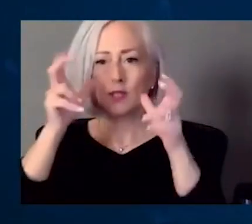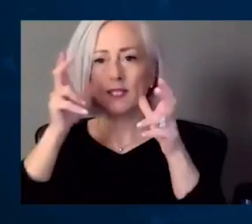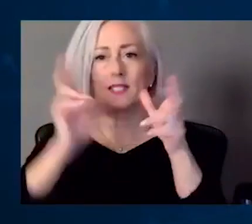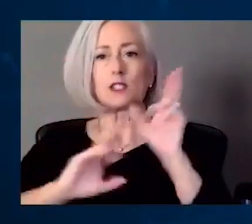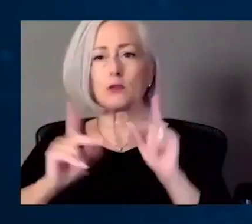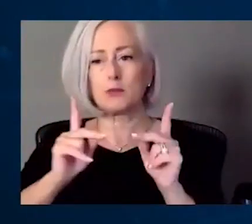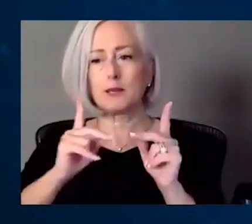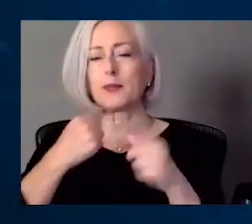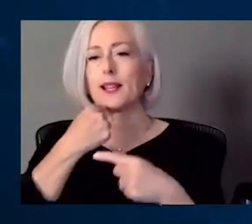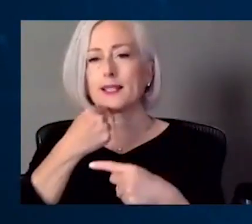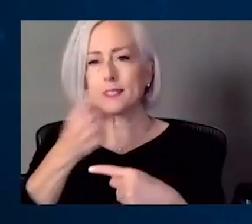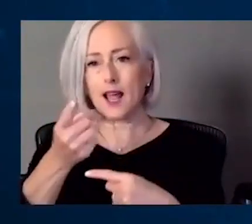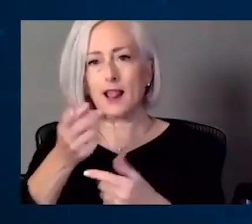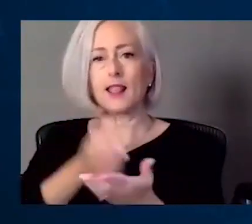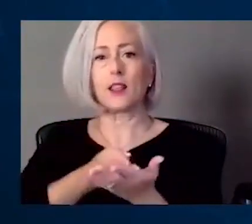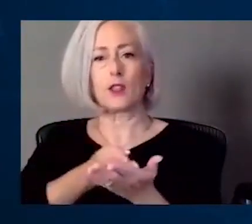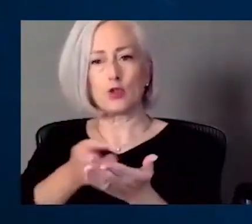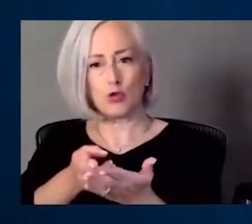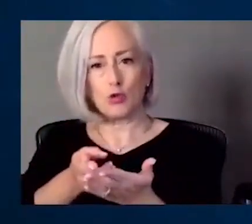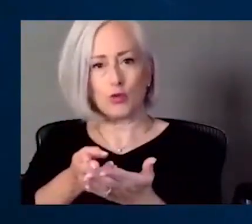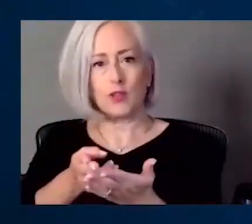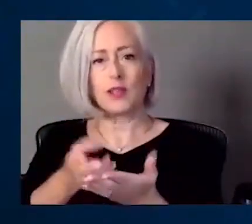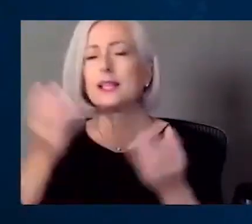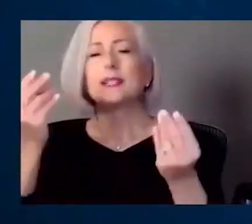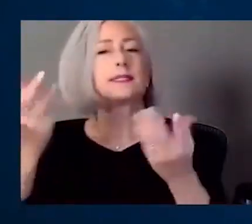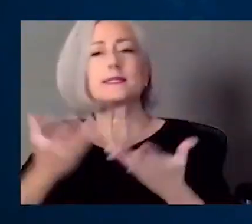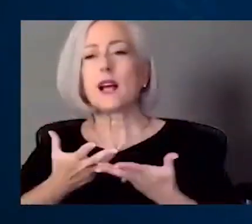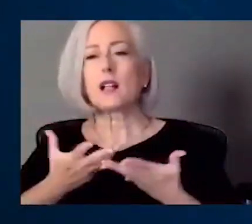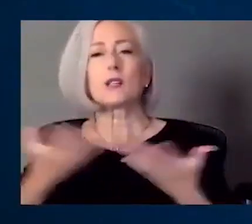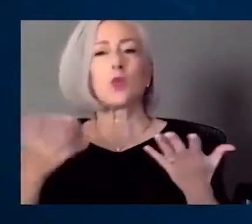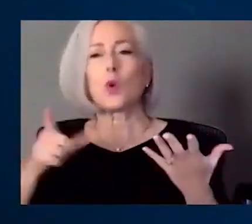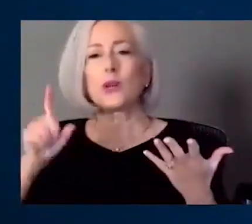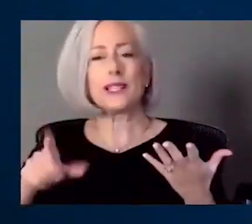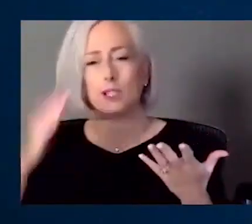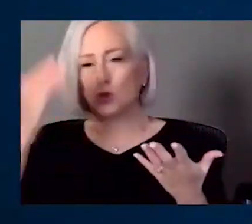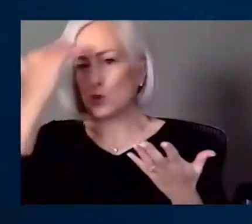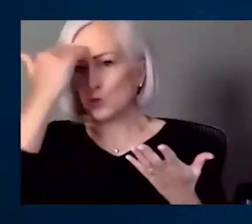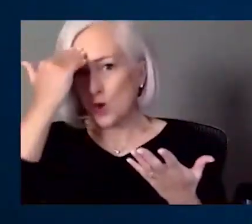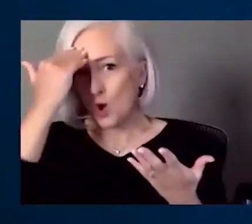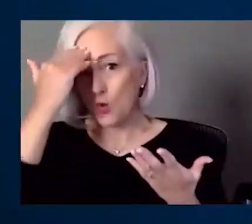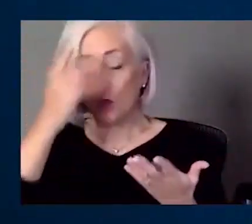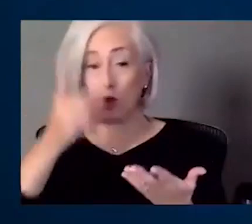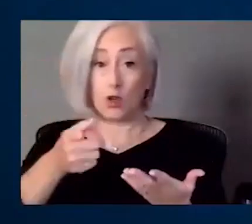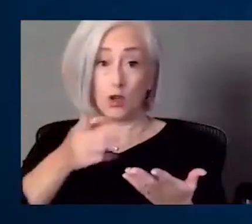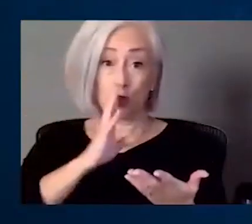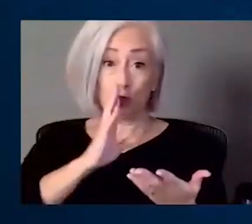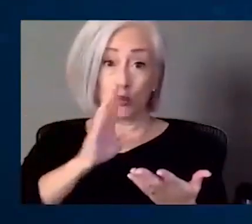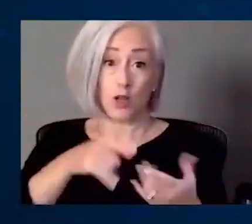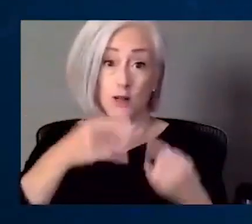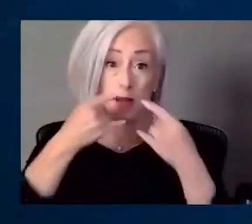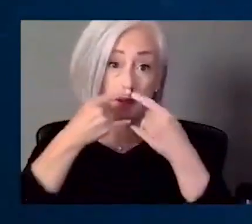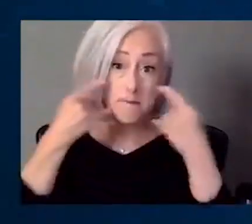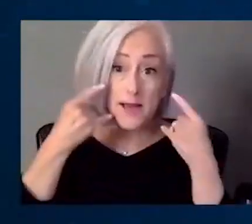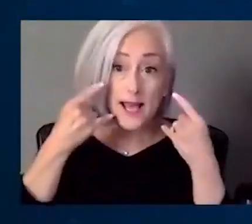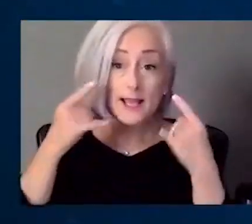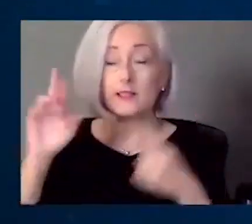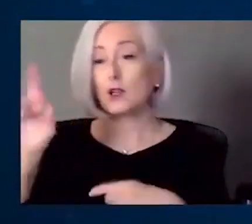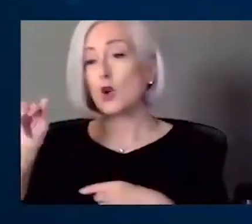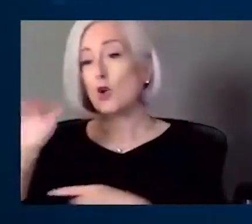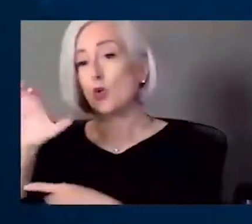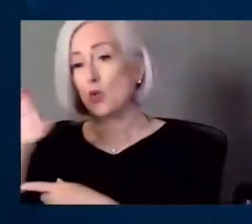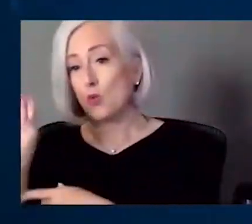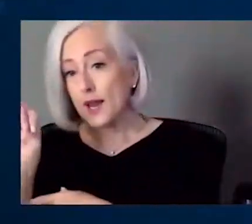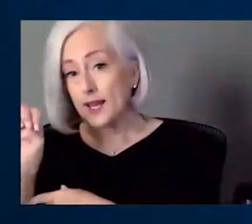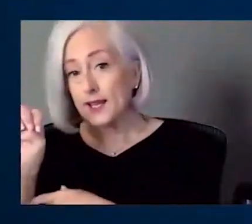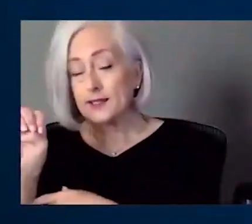not telling us what we want to hear. Whether you're talking about masks, you're talking about race, you're talking